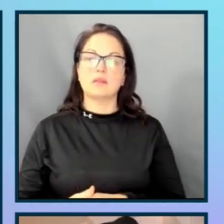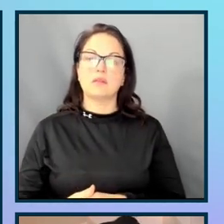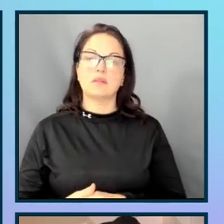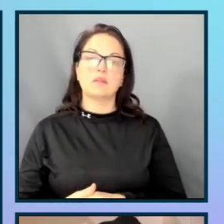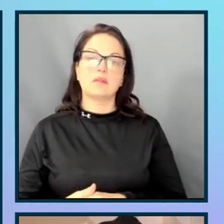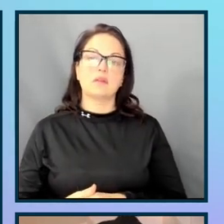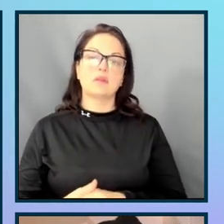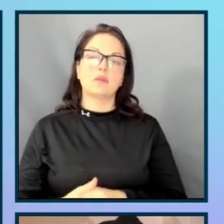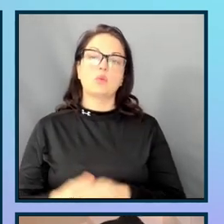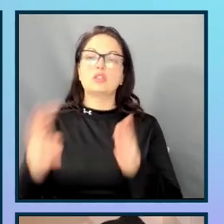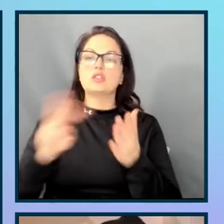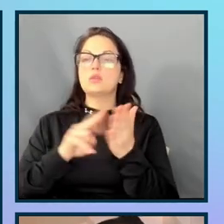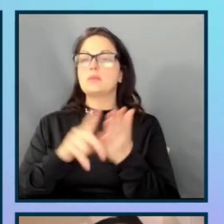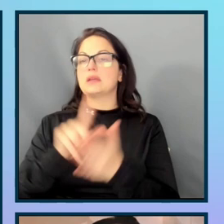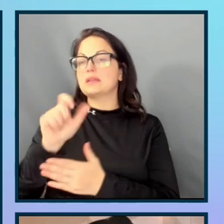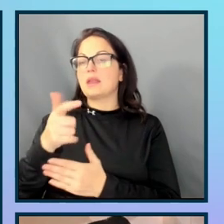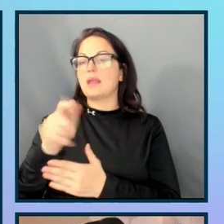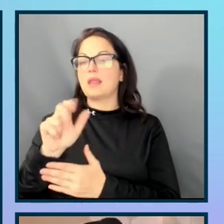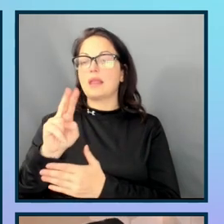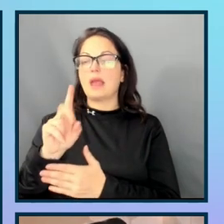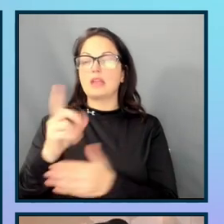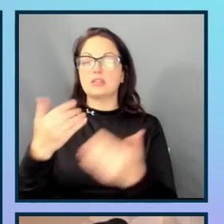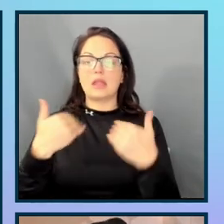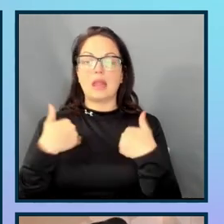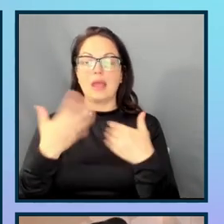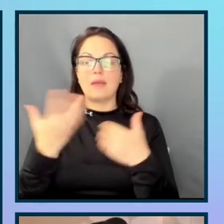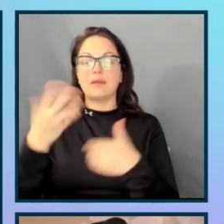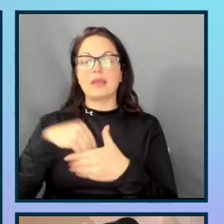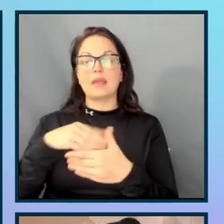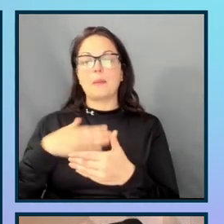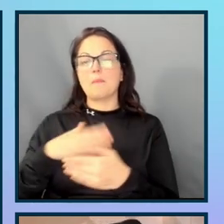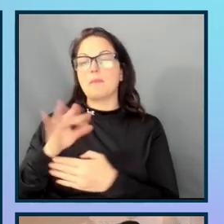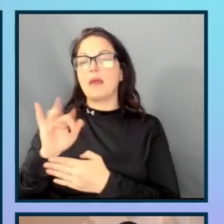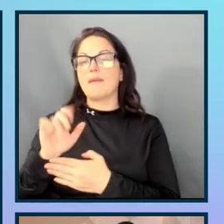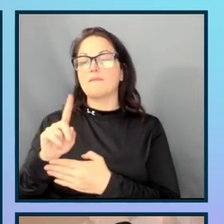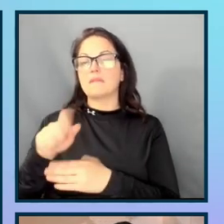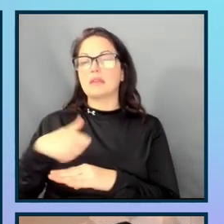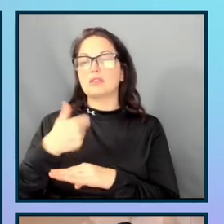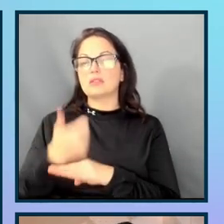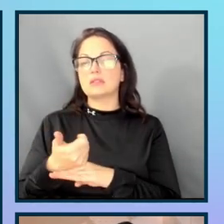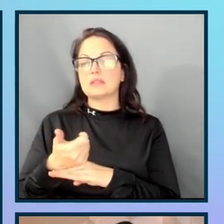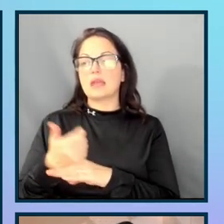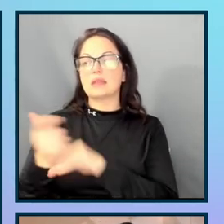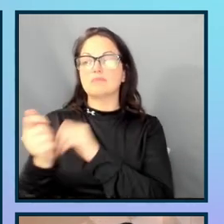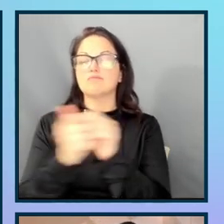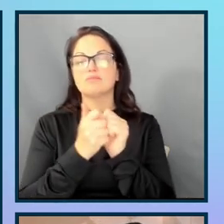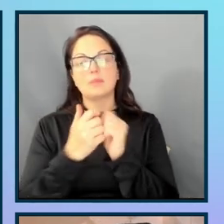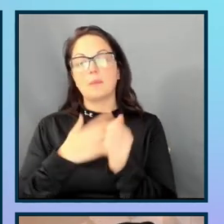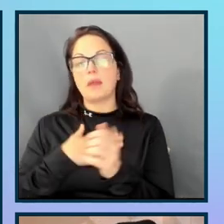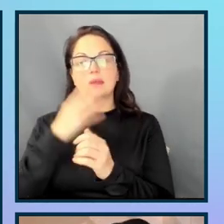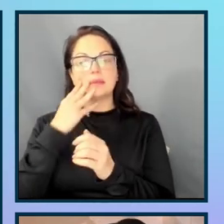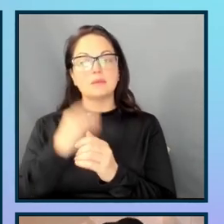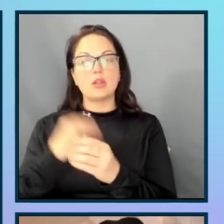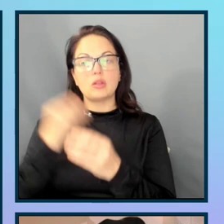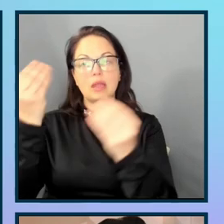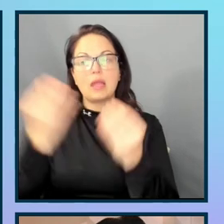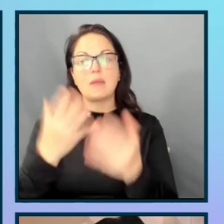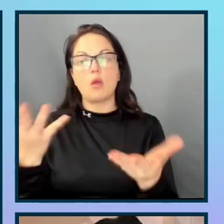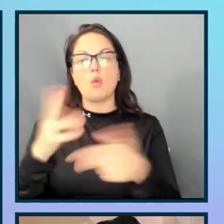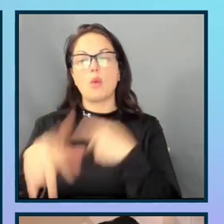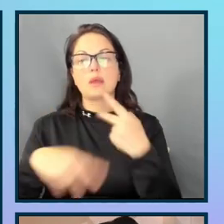I have inside my field set. So, you can see how all of this is kind of coming together to give me that experience and really letting me know what type of input I'm